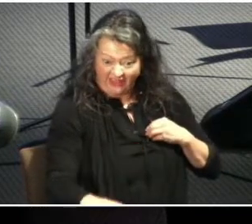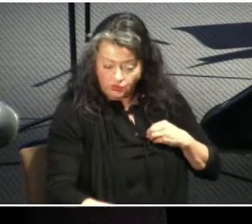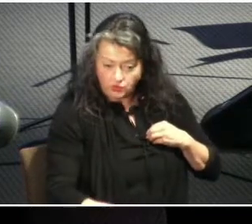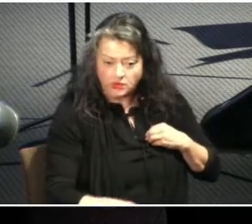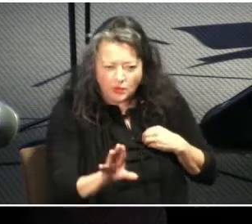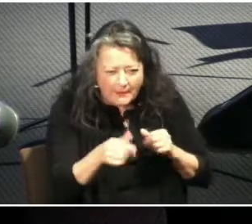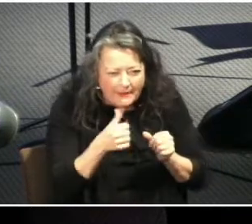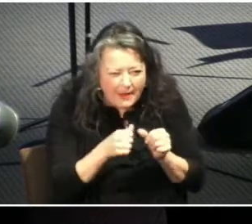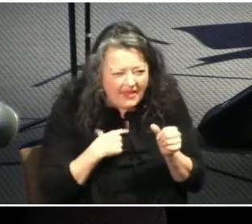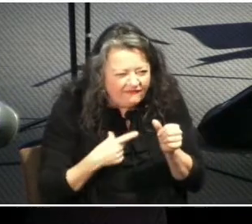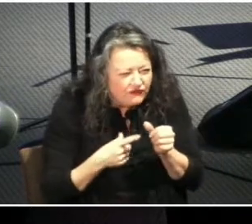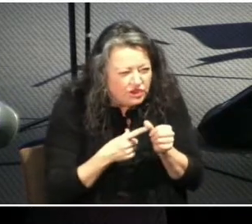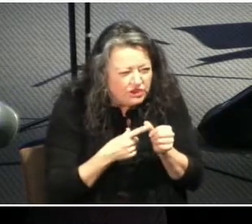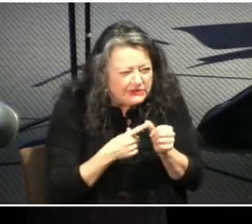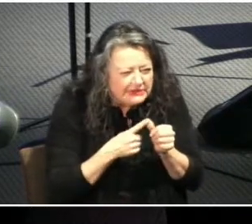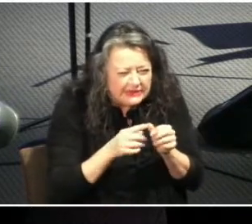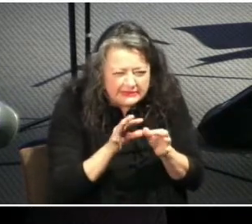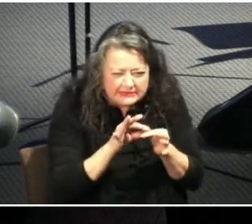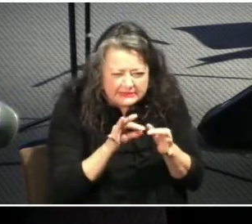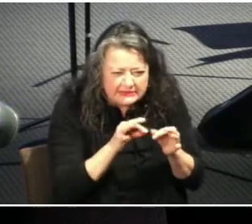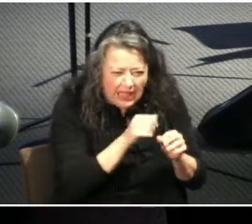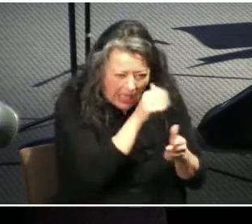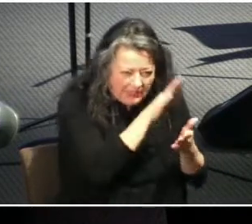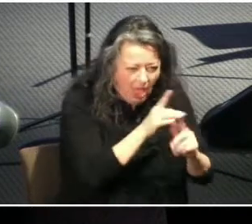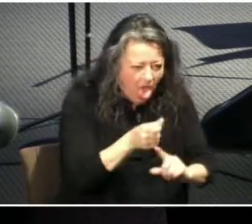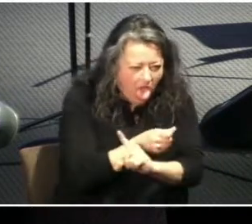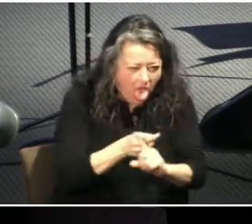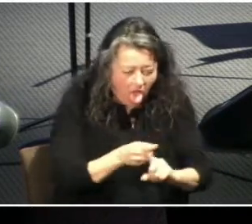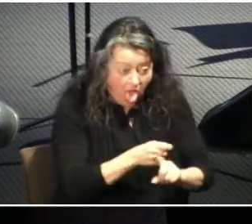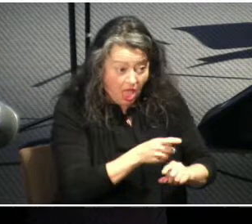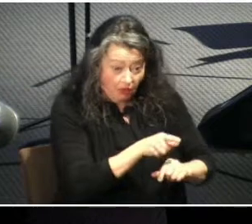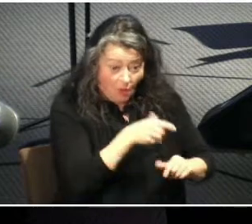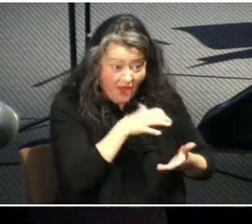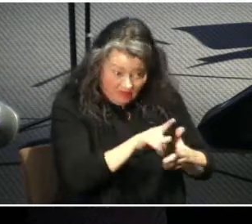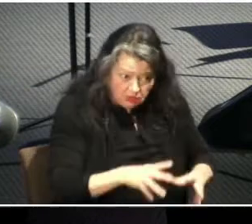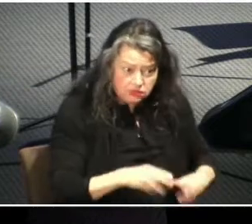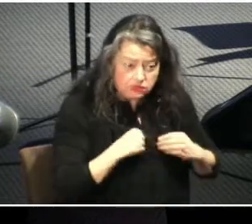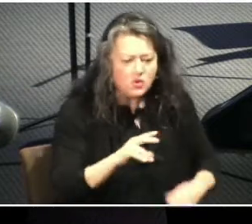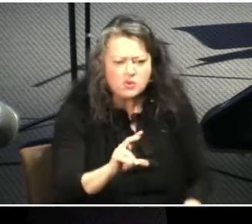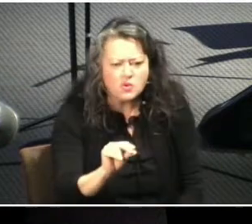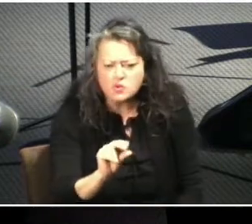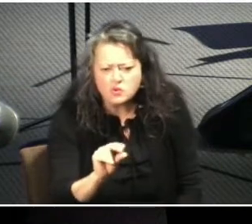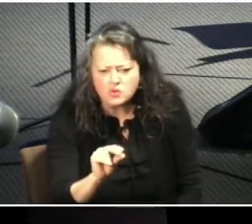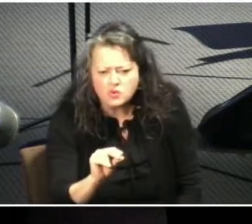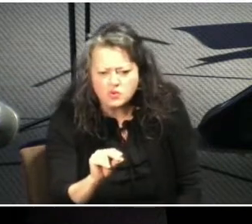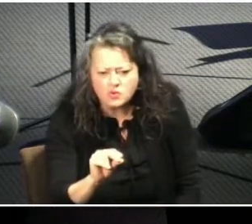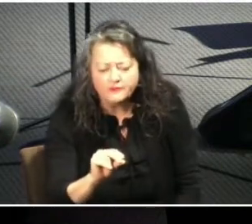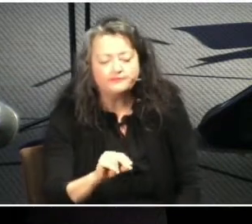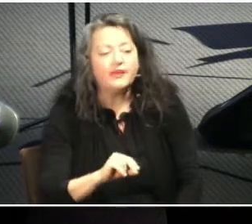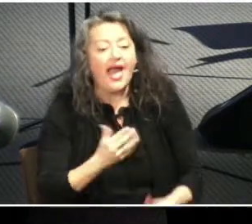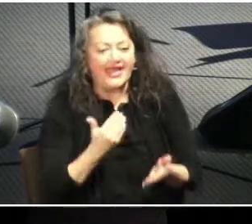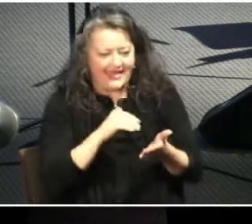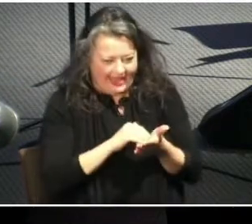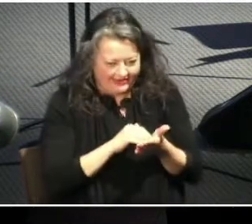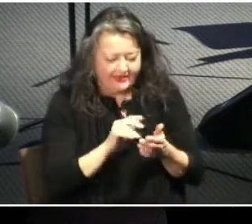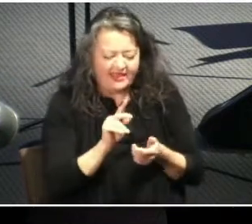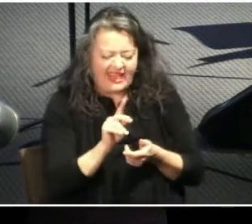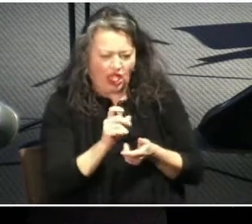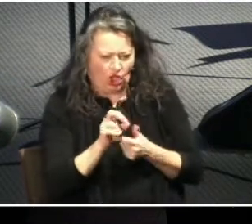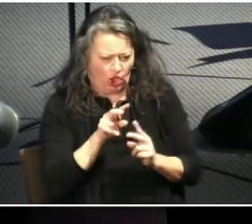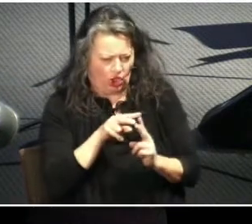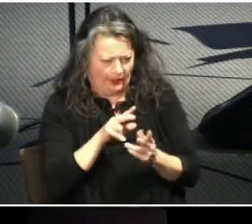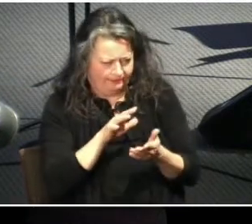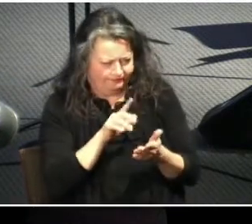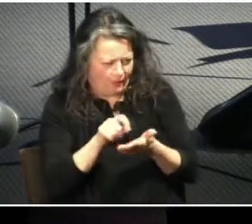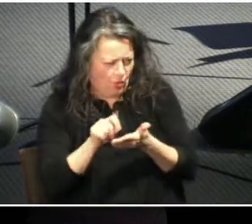that I told you about earlier. And I'm going to quote Tim and Kathy Keller here again from their book, The Meaning of Marriage. They write,